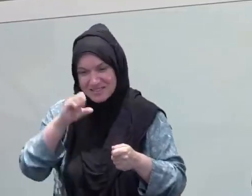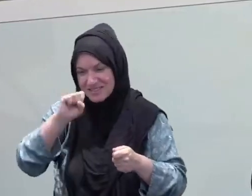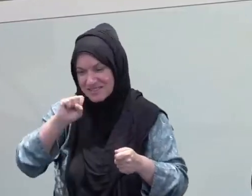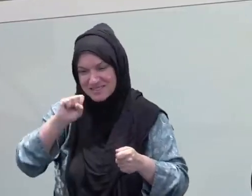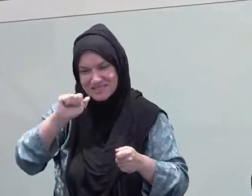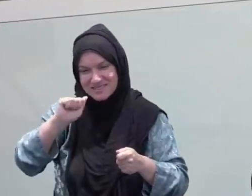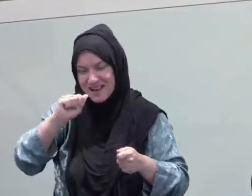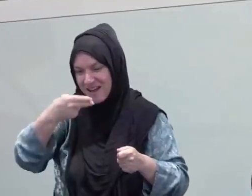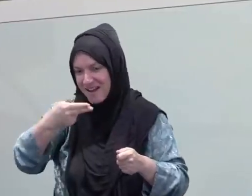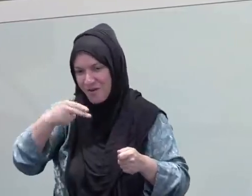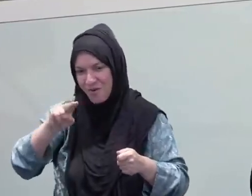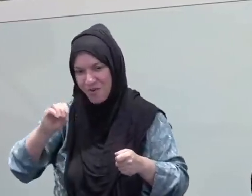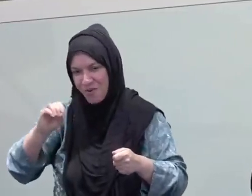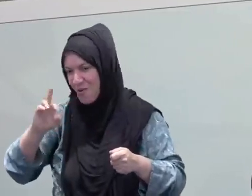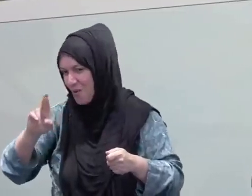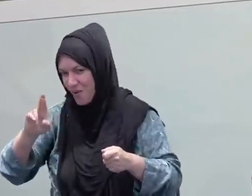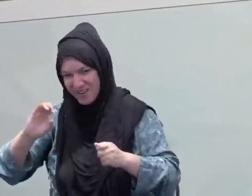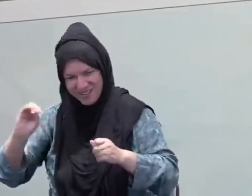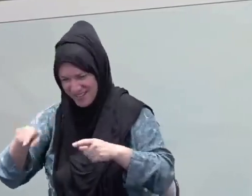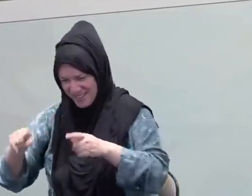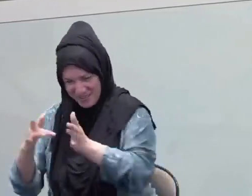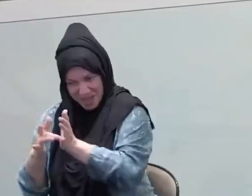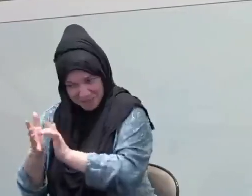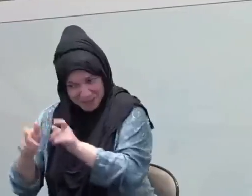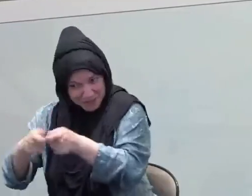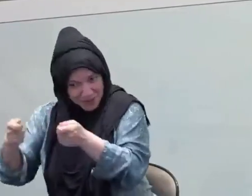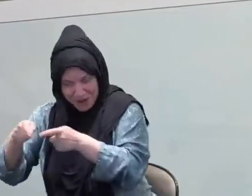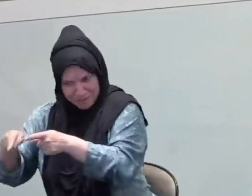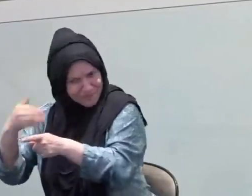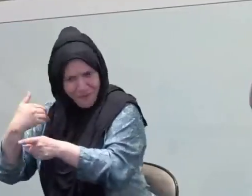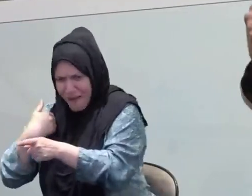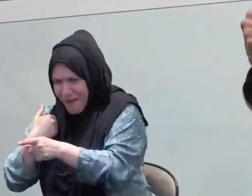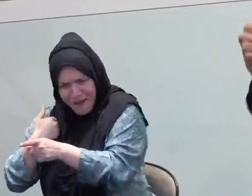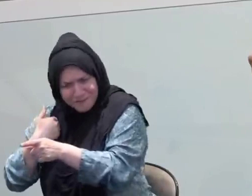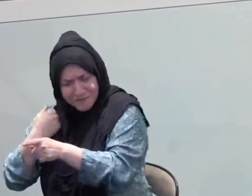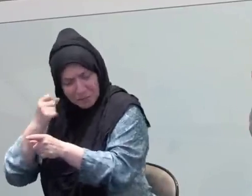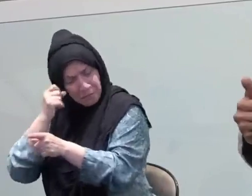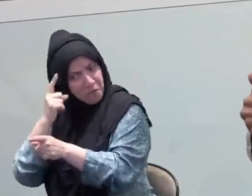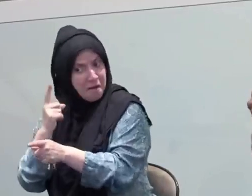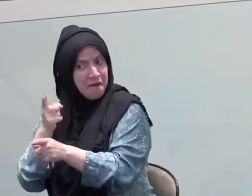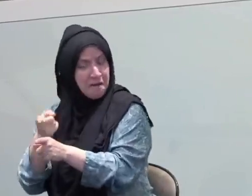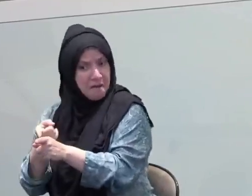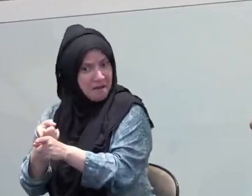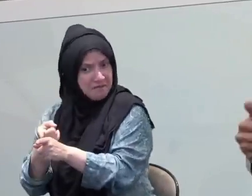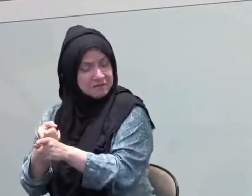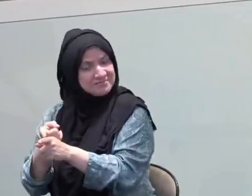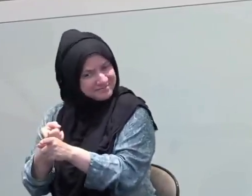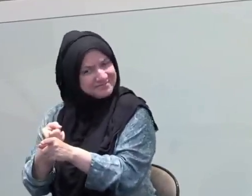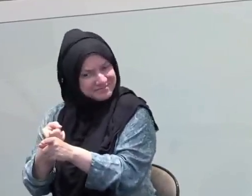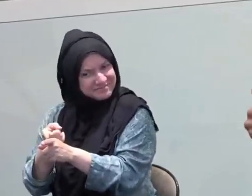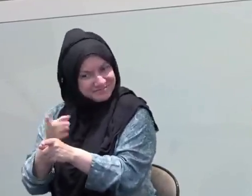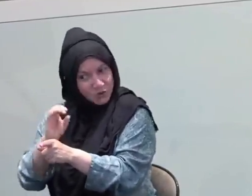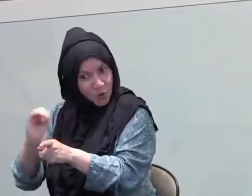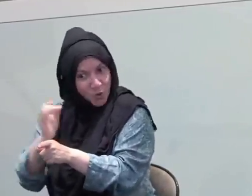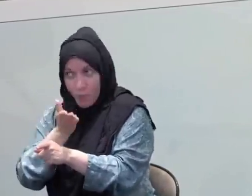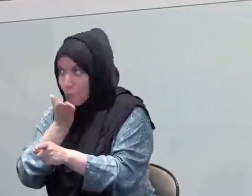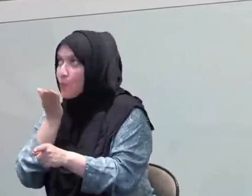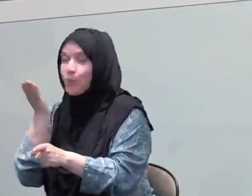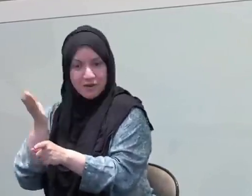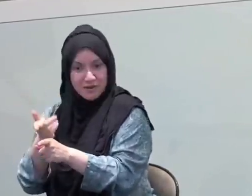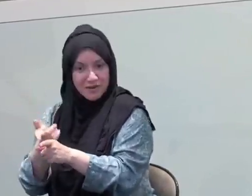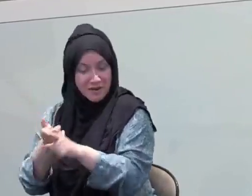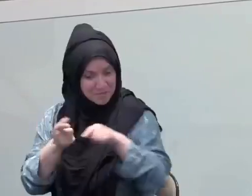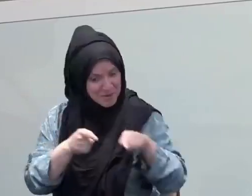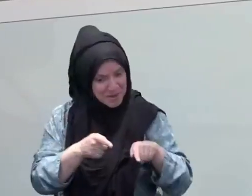on a suhoor. Why? You are meant to not eat, well, I don't want to trash anyone's suhoor food, okay?